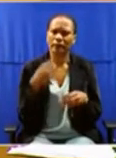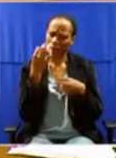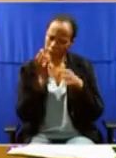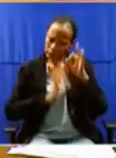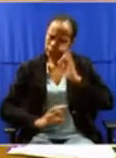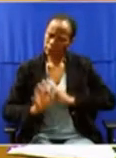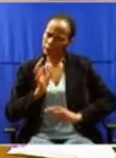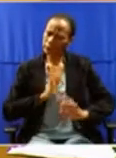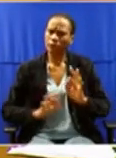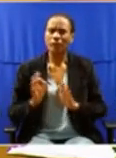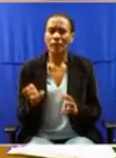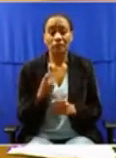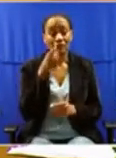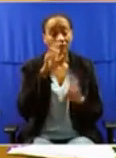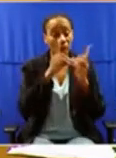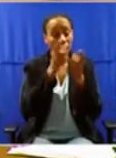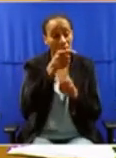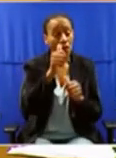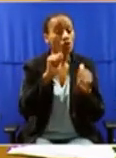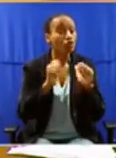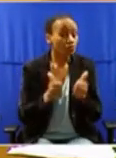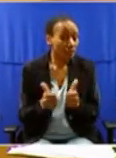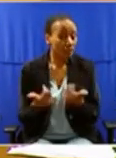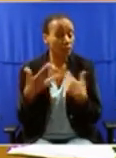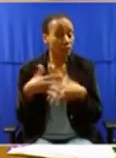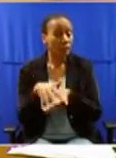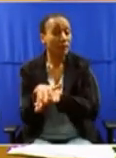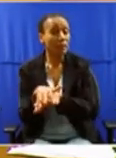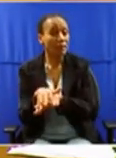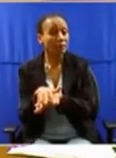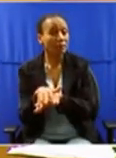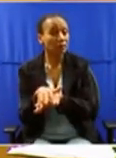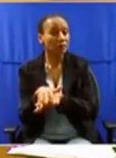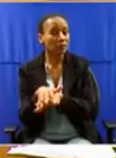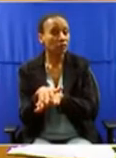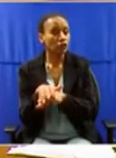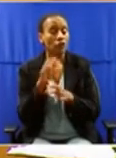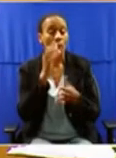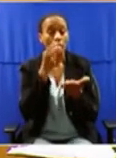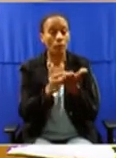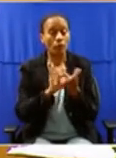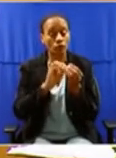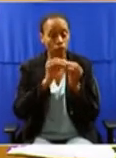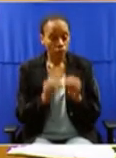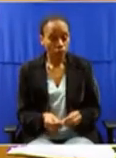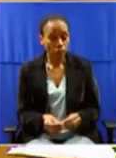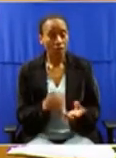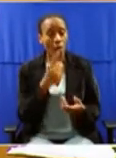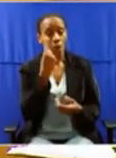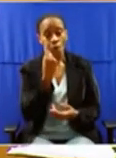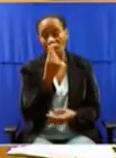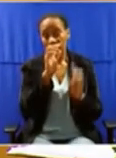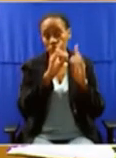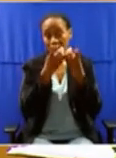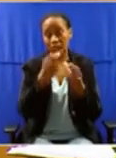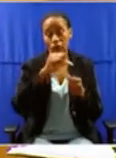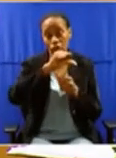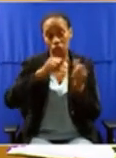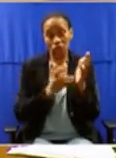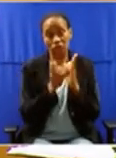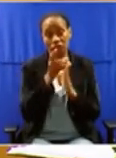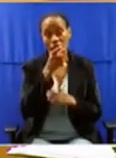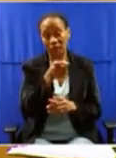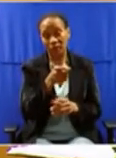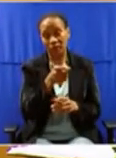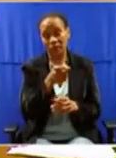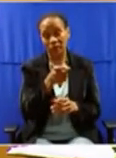whether they are ready to implement the amendments that are being proposed. And one of them was social development and the